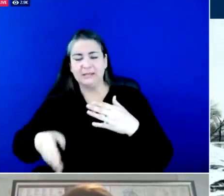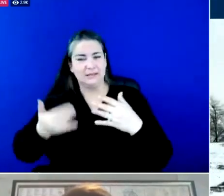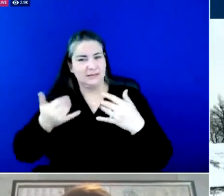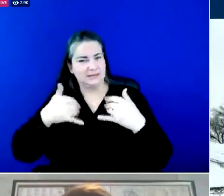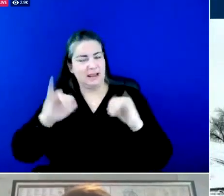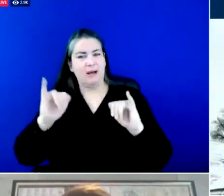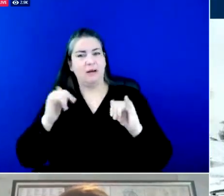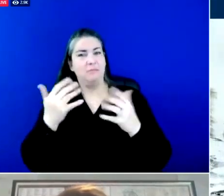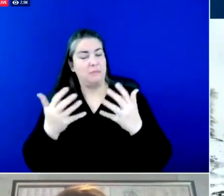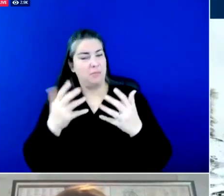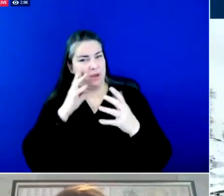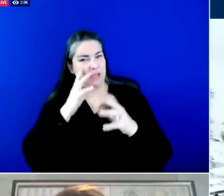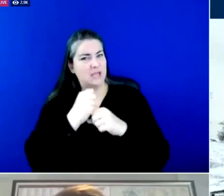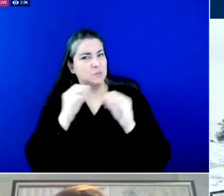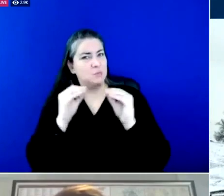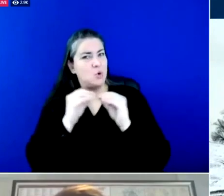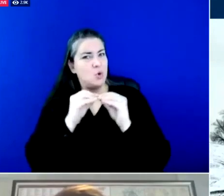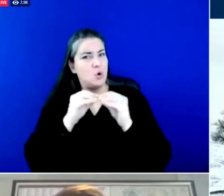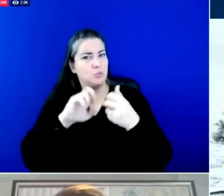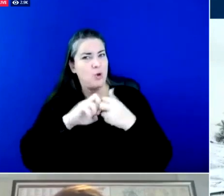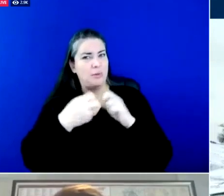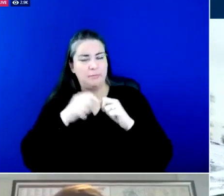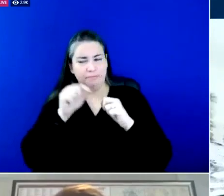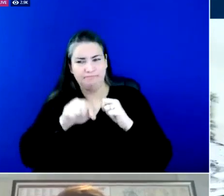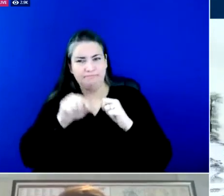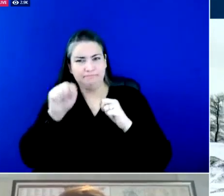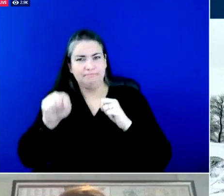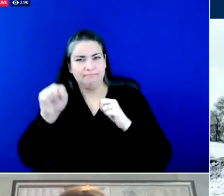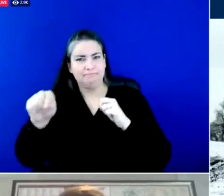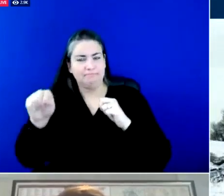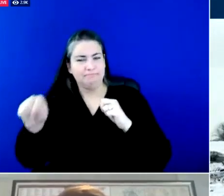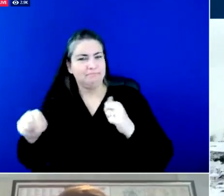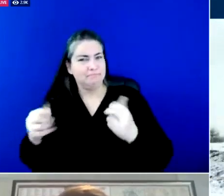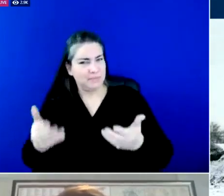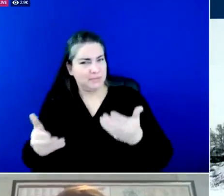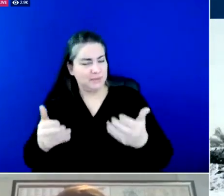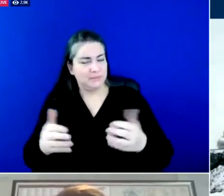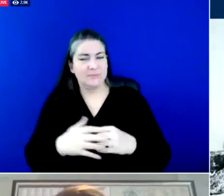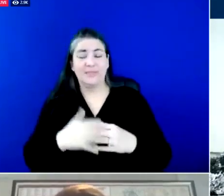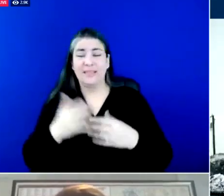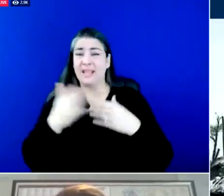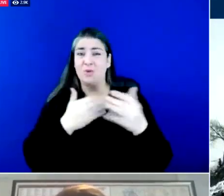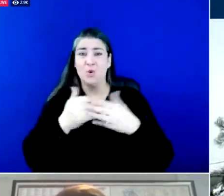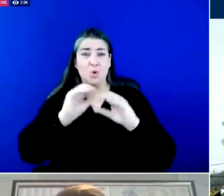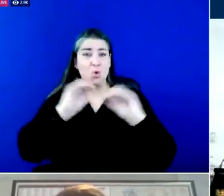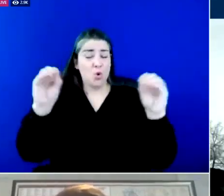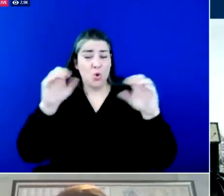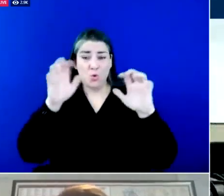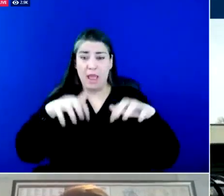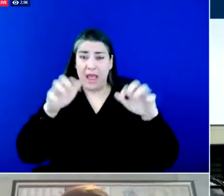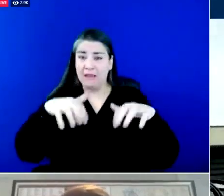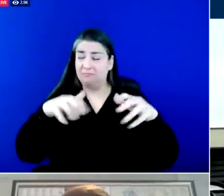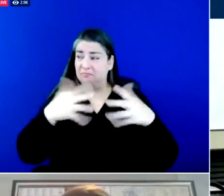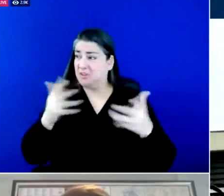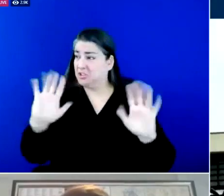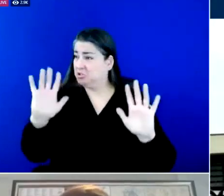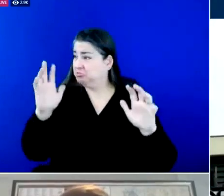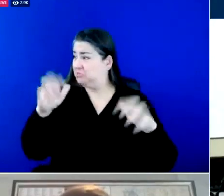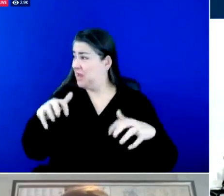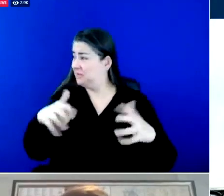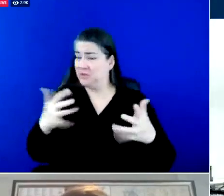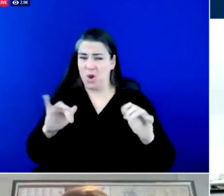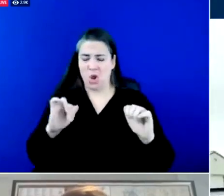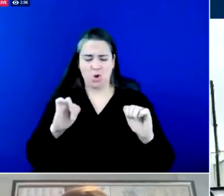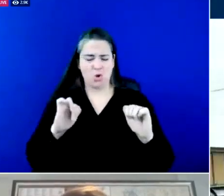more trouble spots so even with no precipitation falling this bitter cold is going to keep the